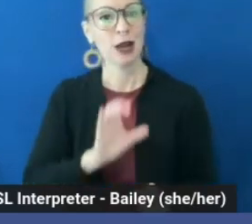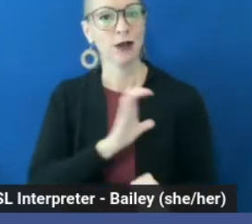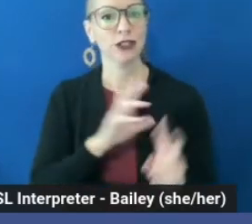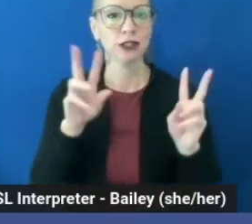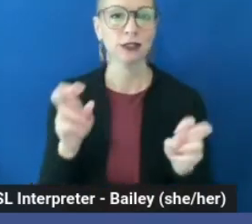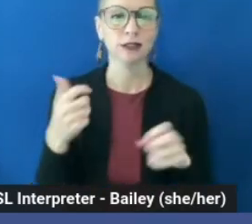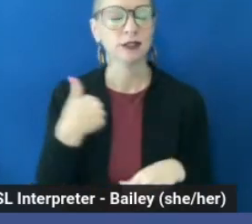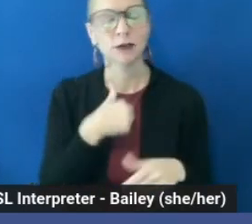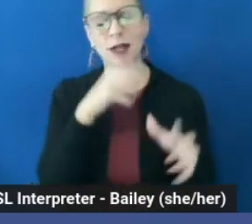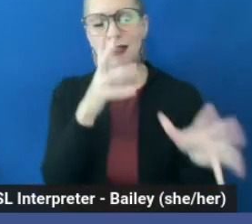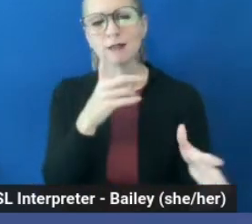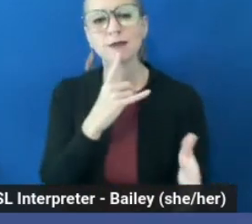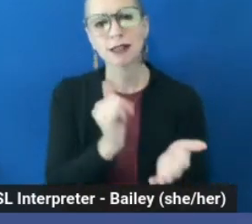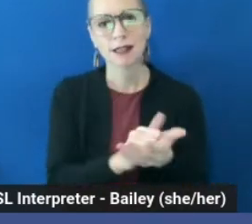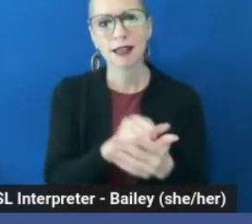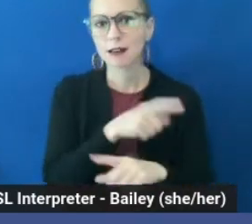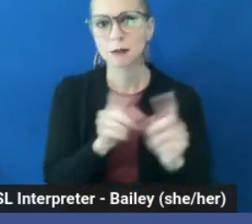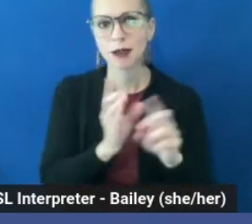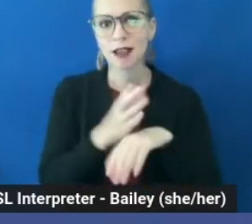saying that.